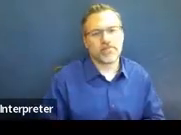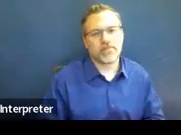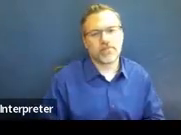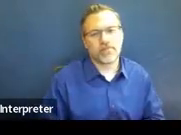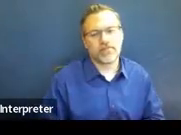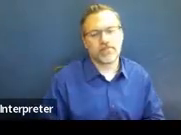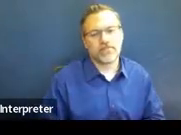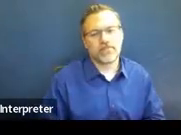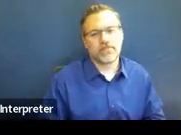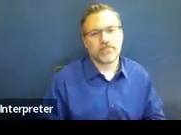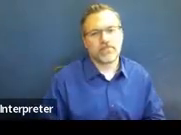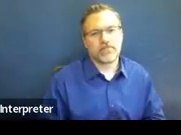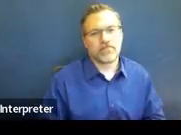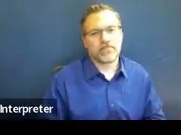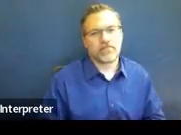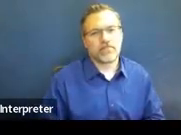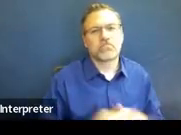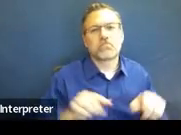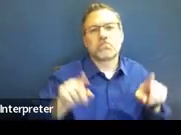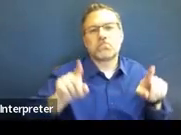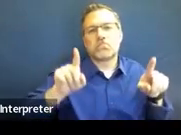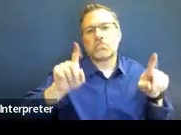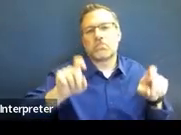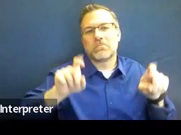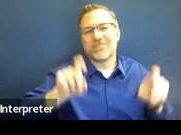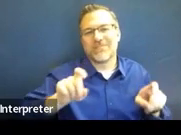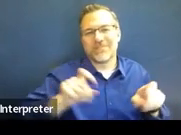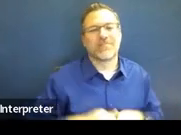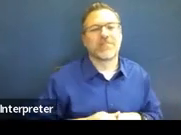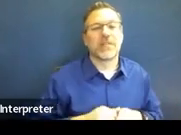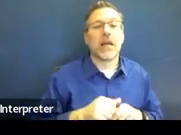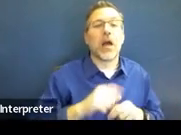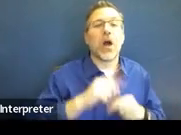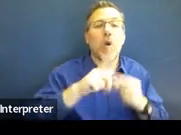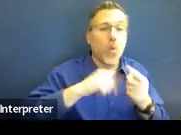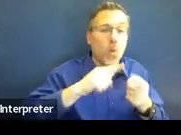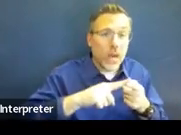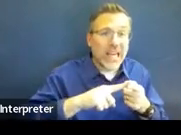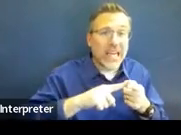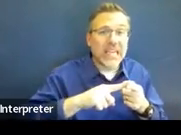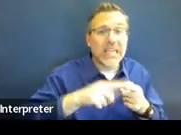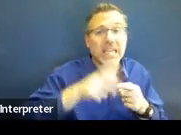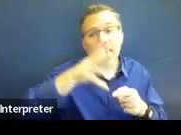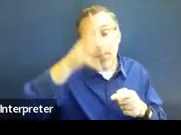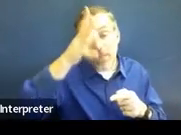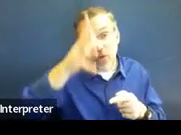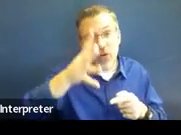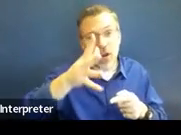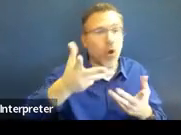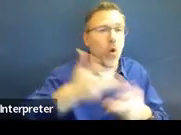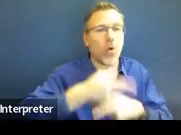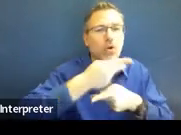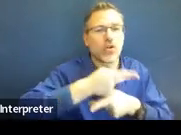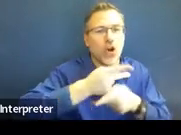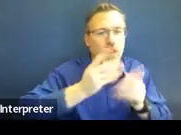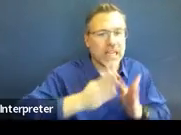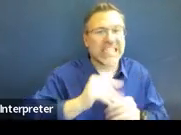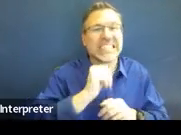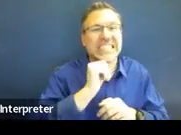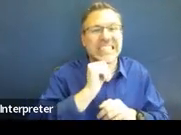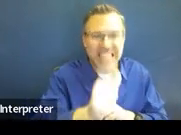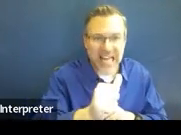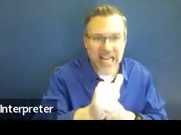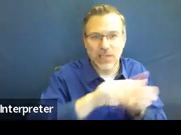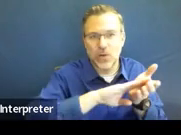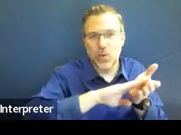Okay, so here's a little quiz. When can a parent or guardian not waive their seven-day notice? Does